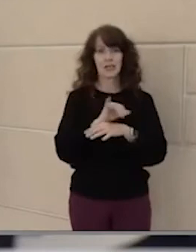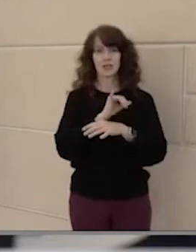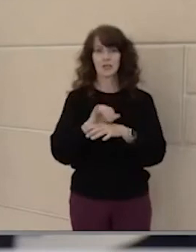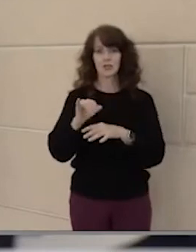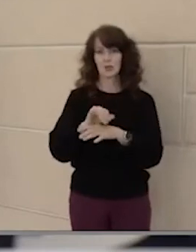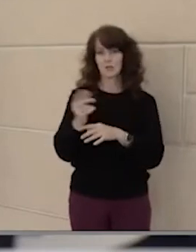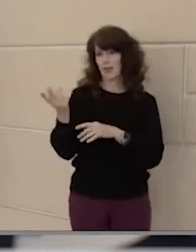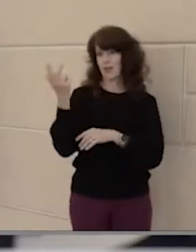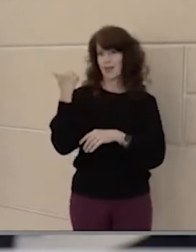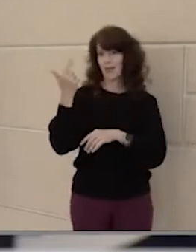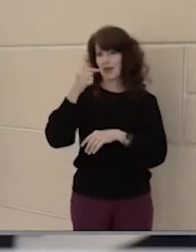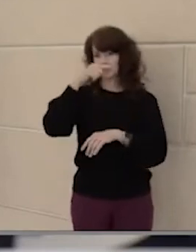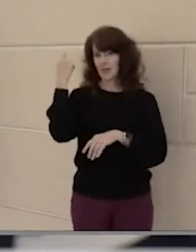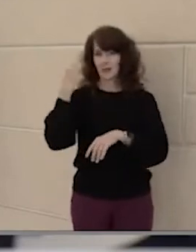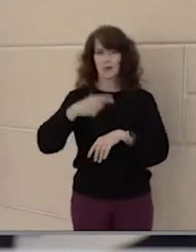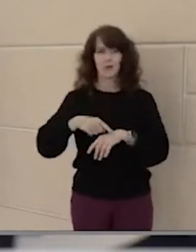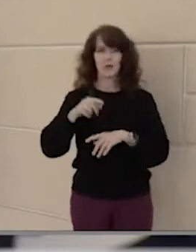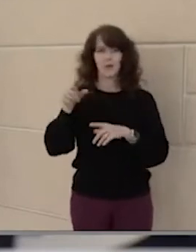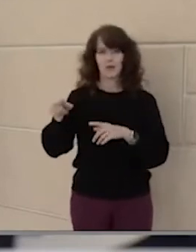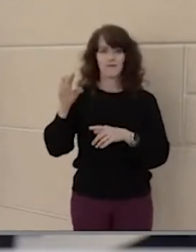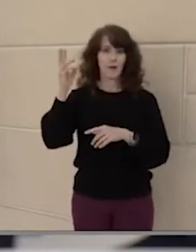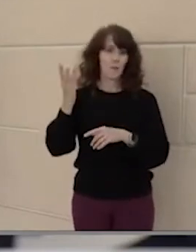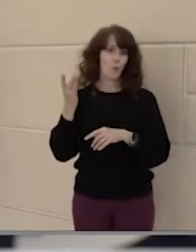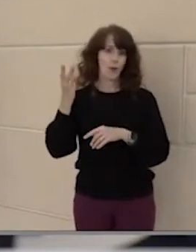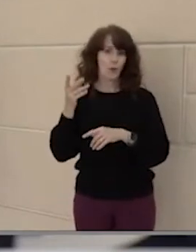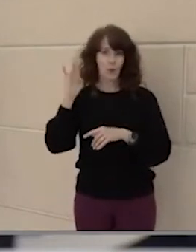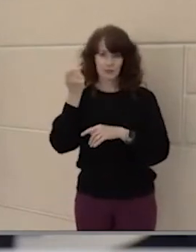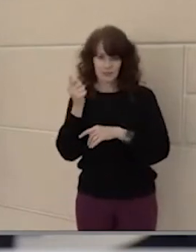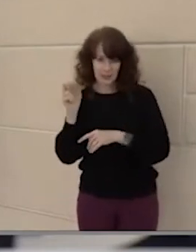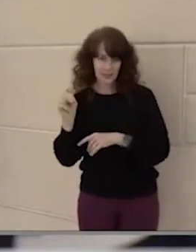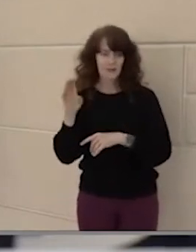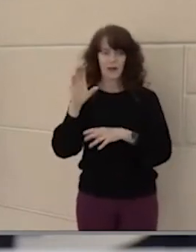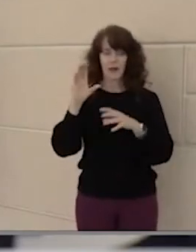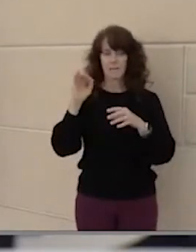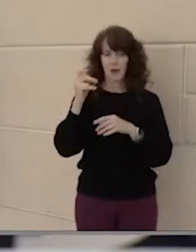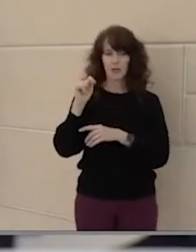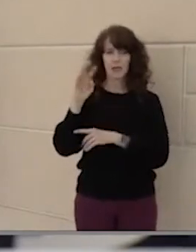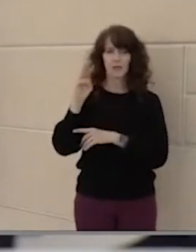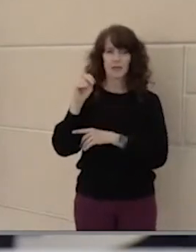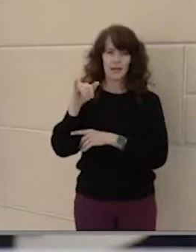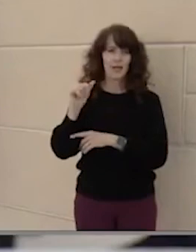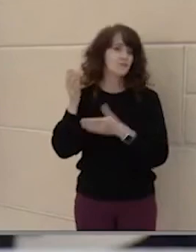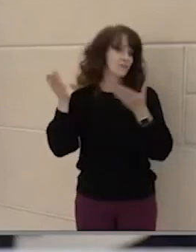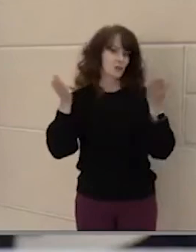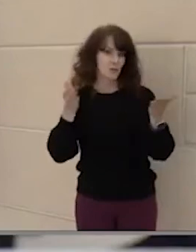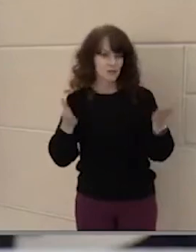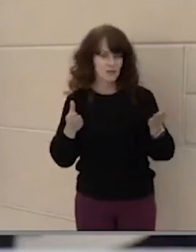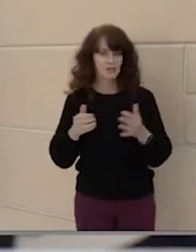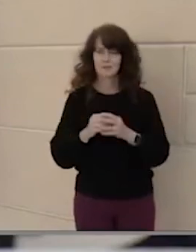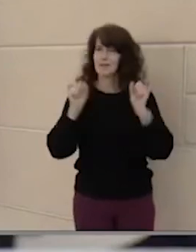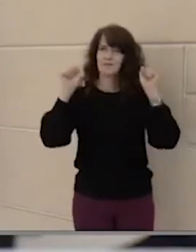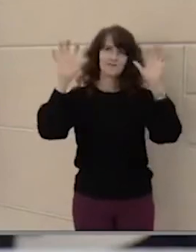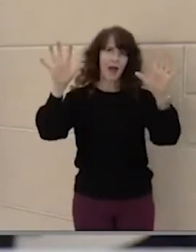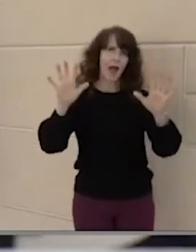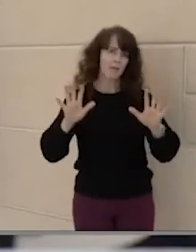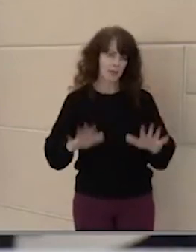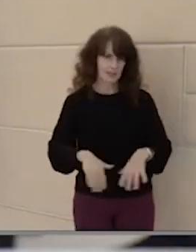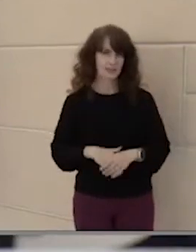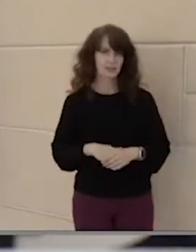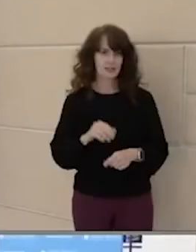with Maya Brinson from Wilson at marketing media services and she's been just fabulous to get to know.